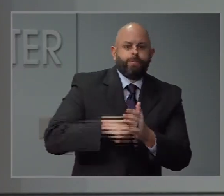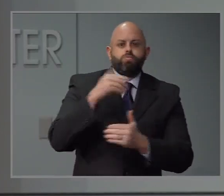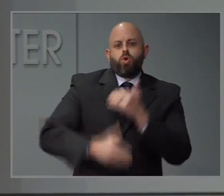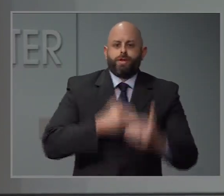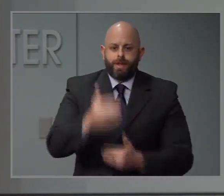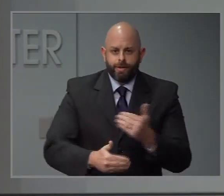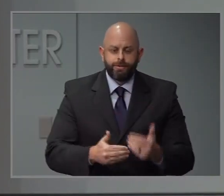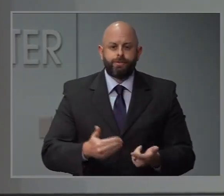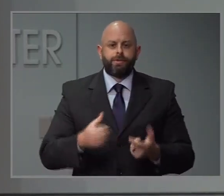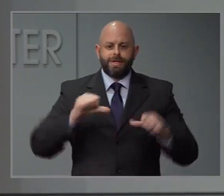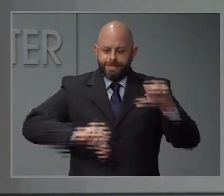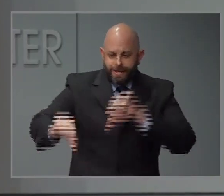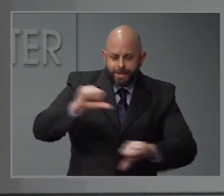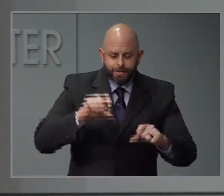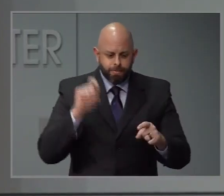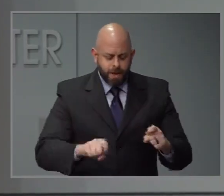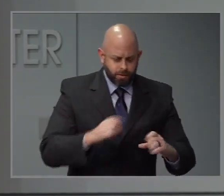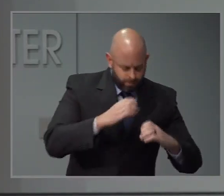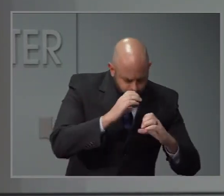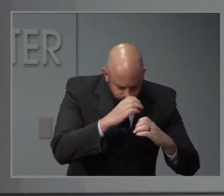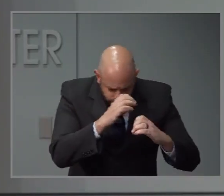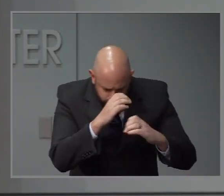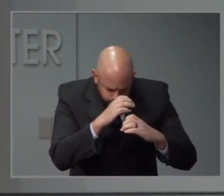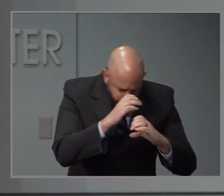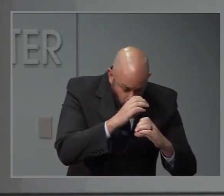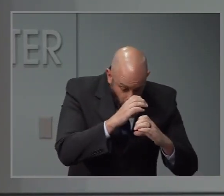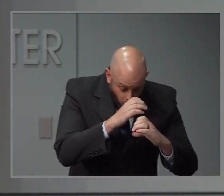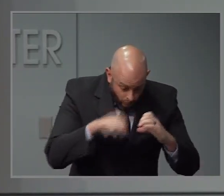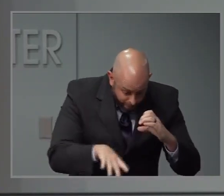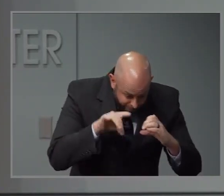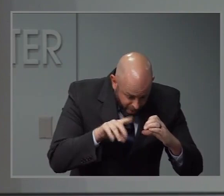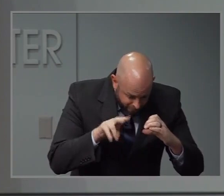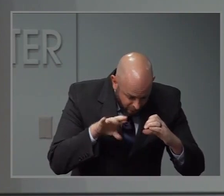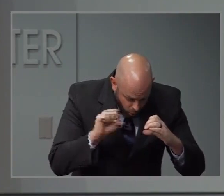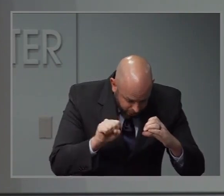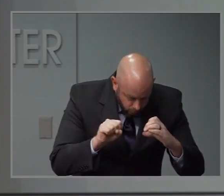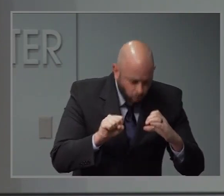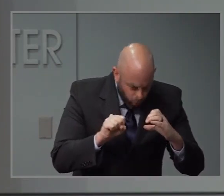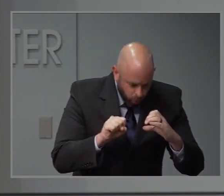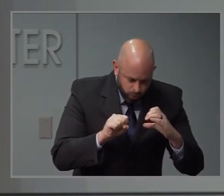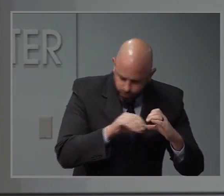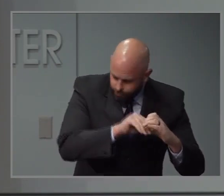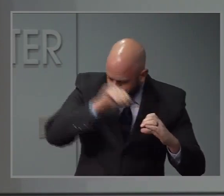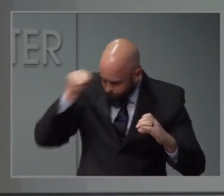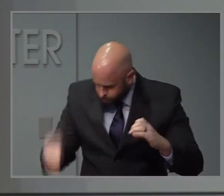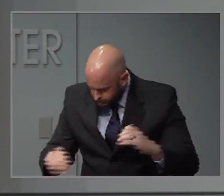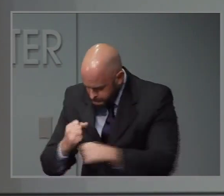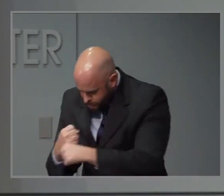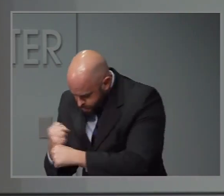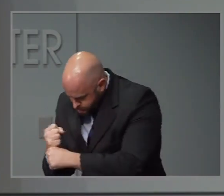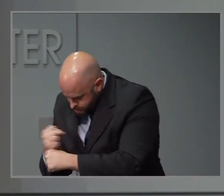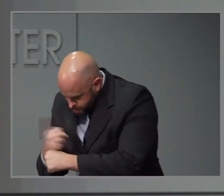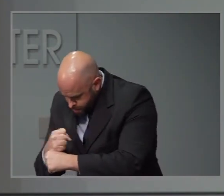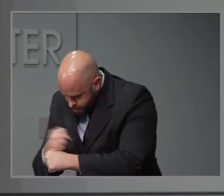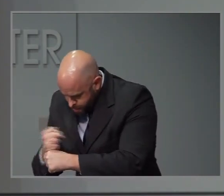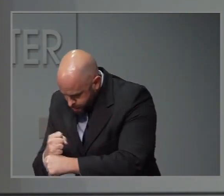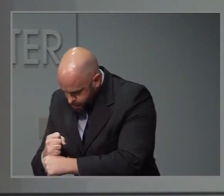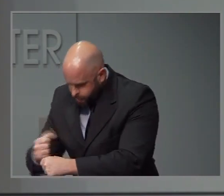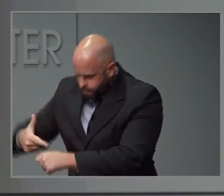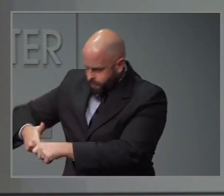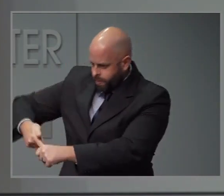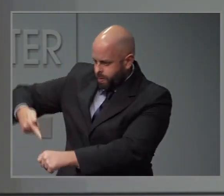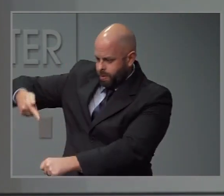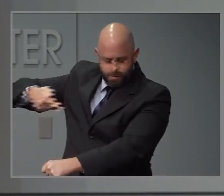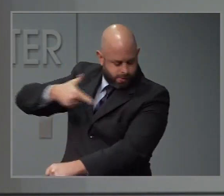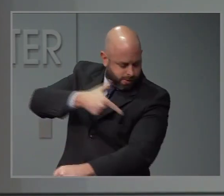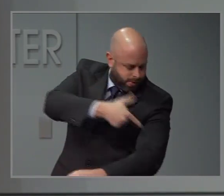to obviously identify and isolate the virus and put it into a form that allows it to be in a vaccine. They